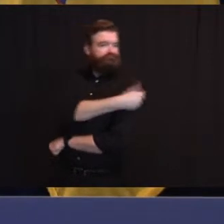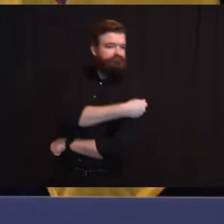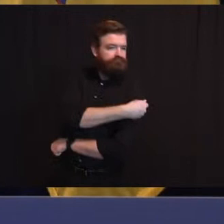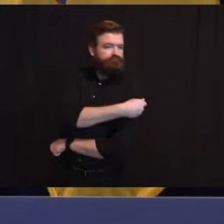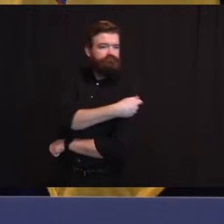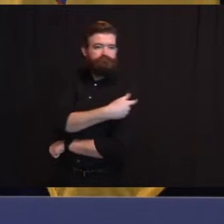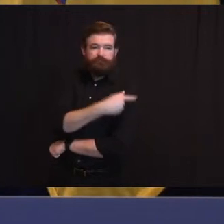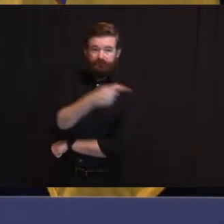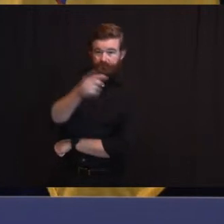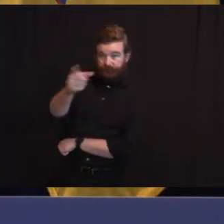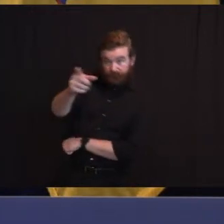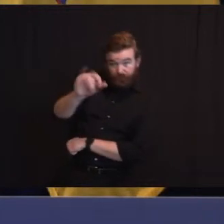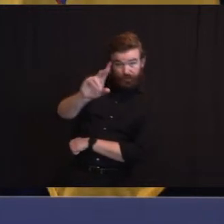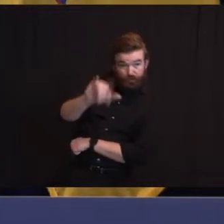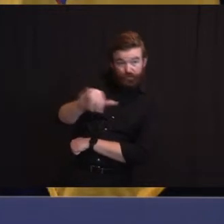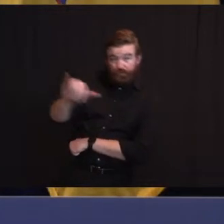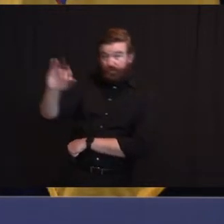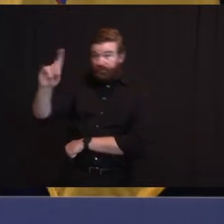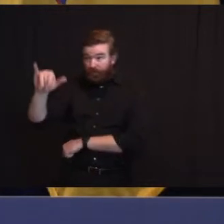It's public information.